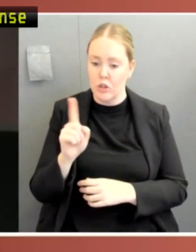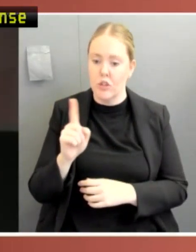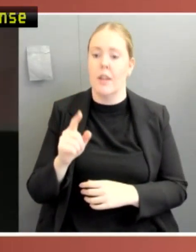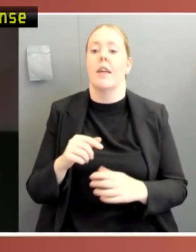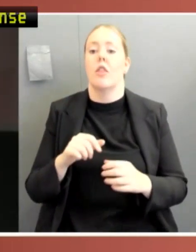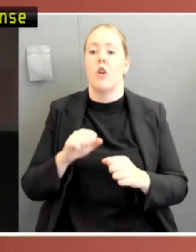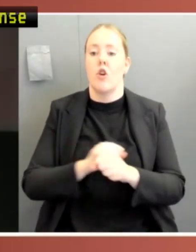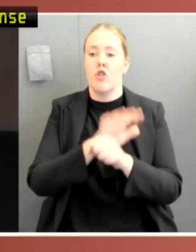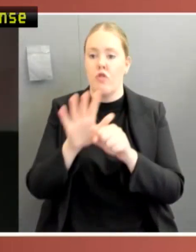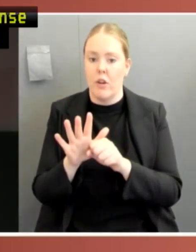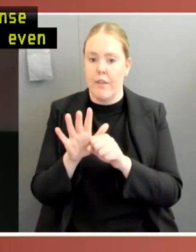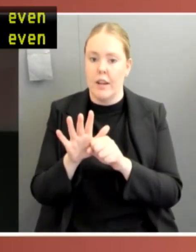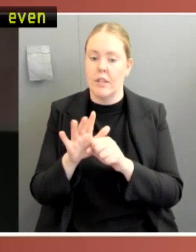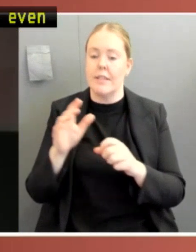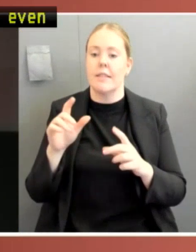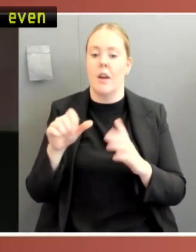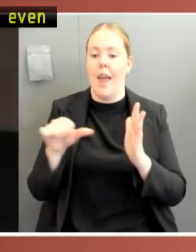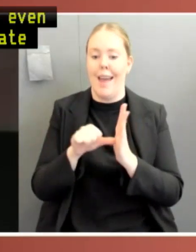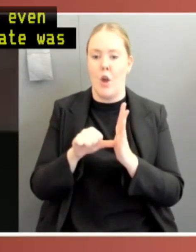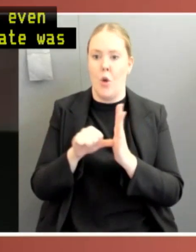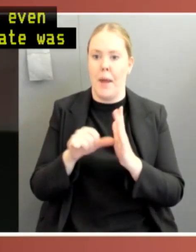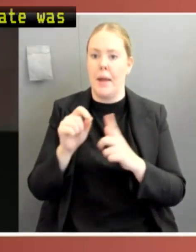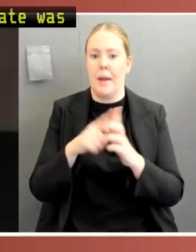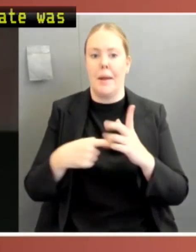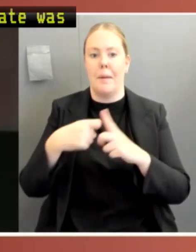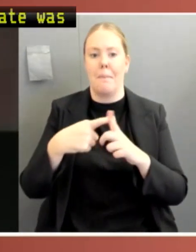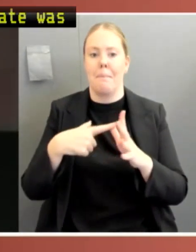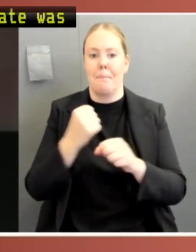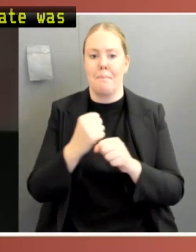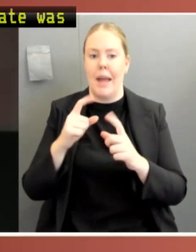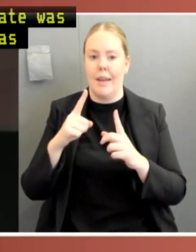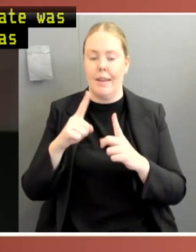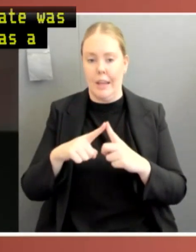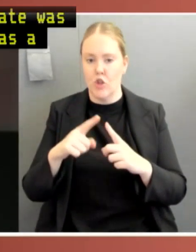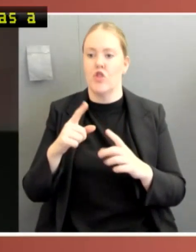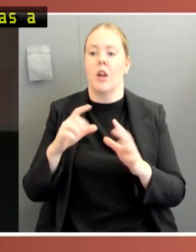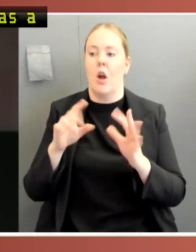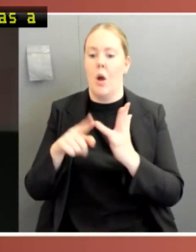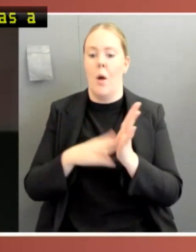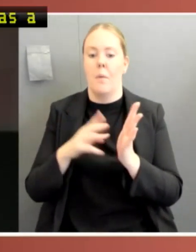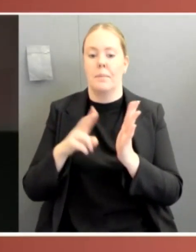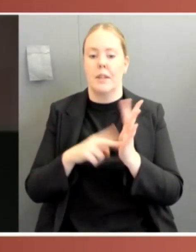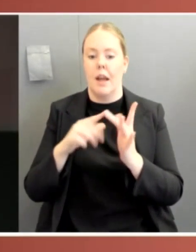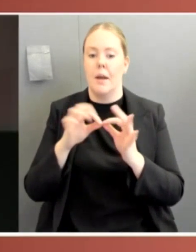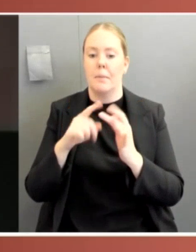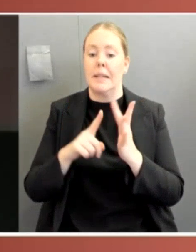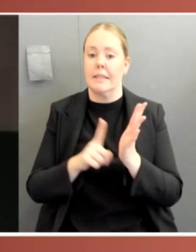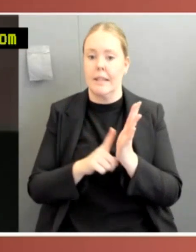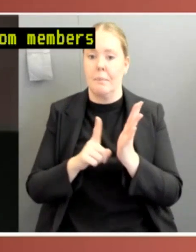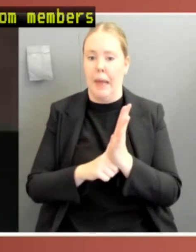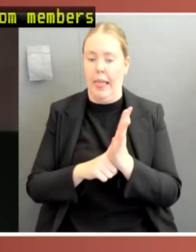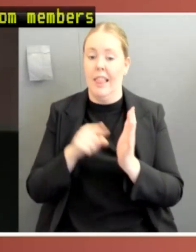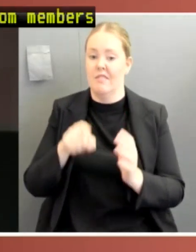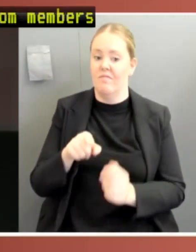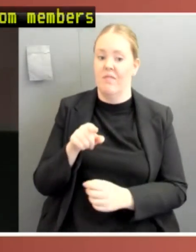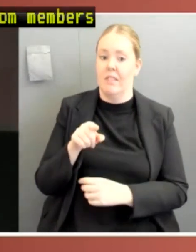Debate was brief, but its existence was a recognition that genuine, constructive engagement from members of all parties, drawing from the issues experienced by the constituents,